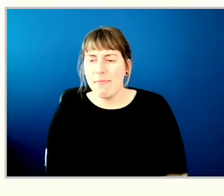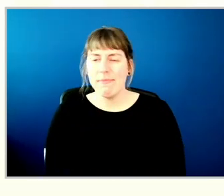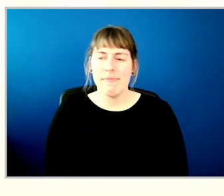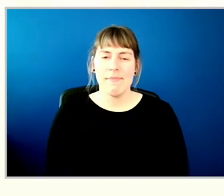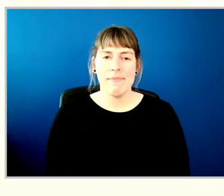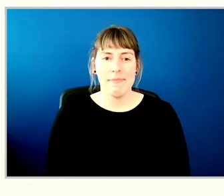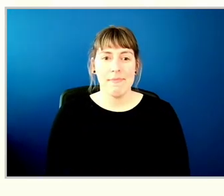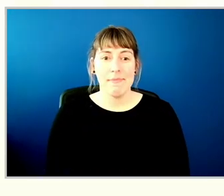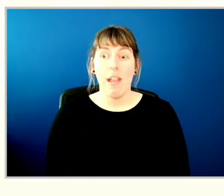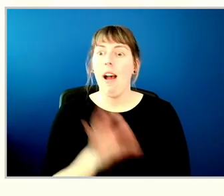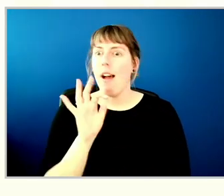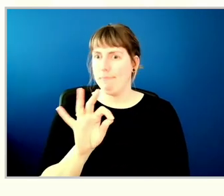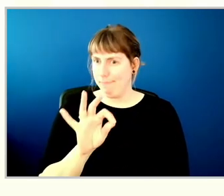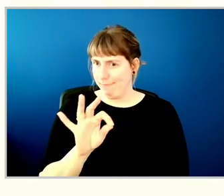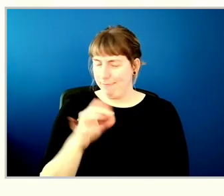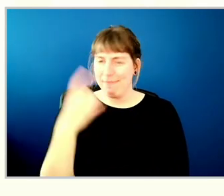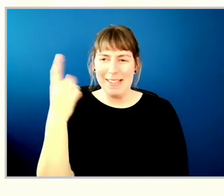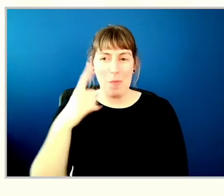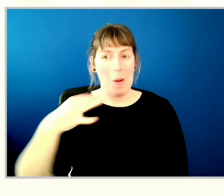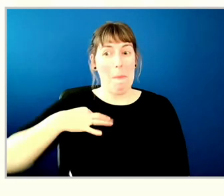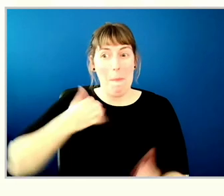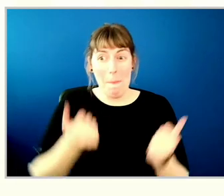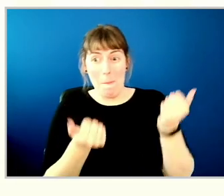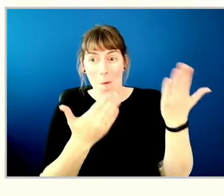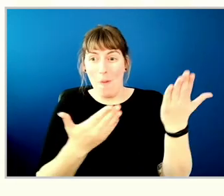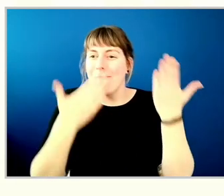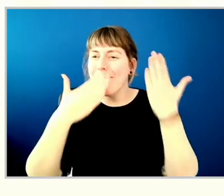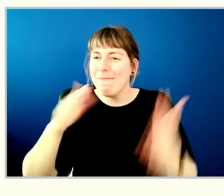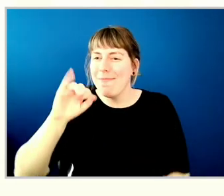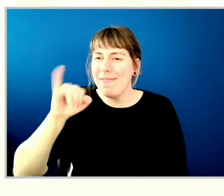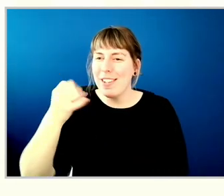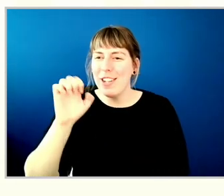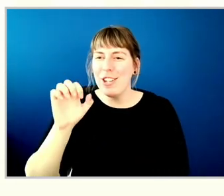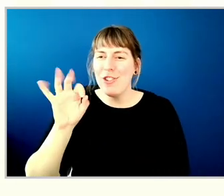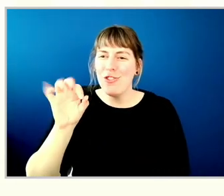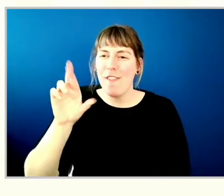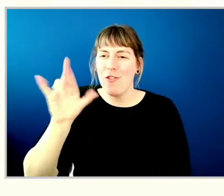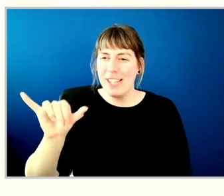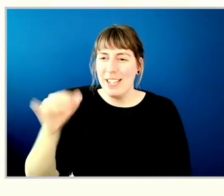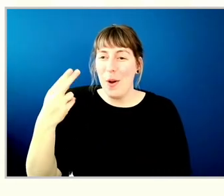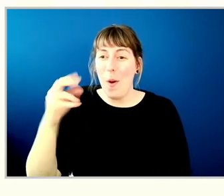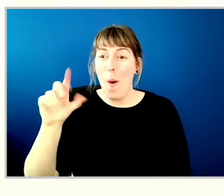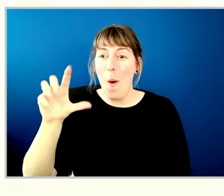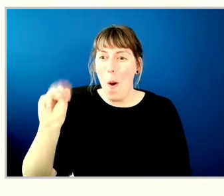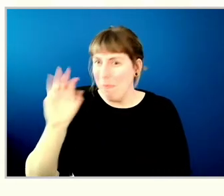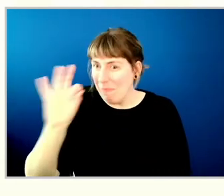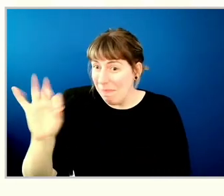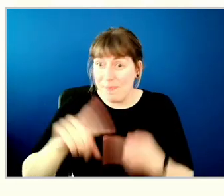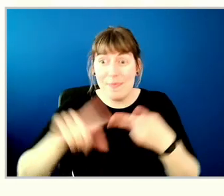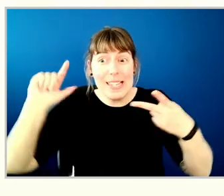Yes, we have a mover. Thank you, Jeffrey Holm. Is there a seconder?